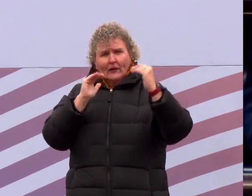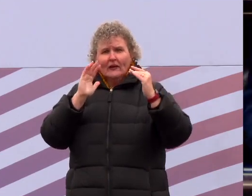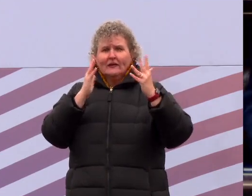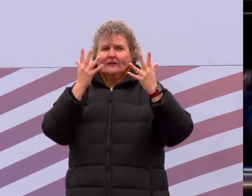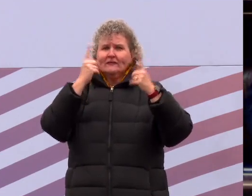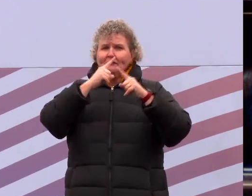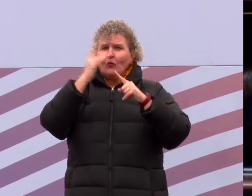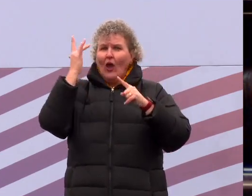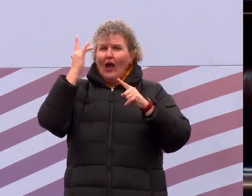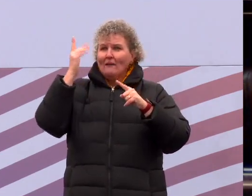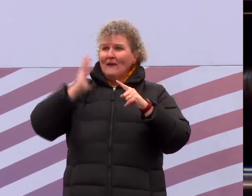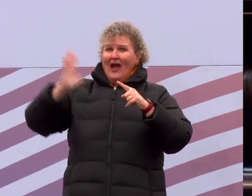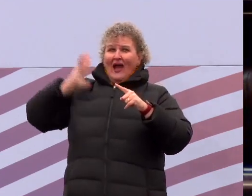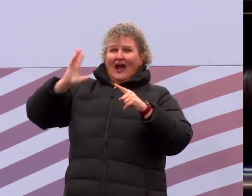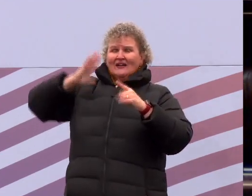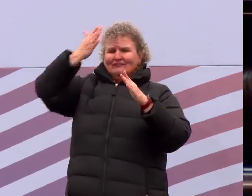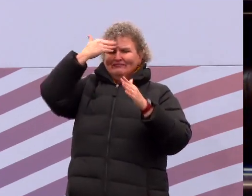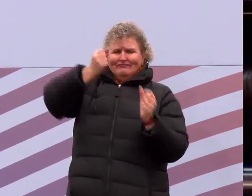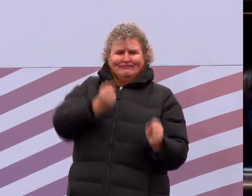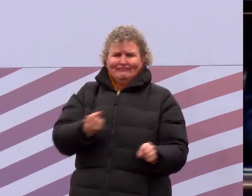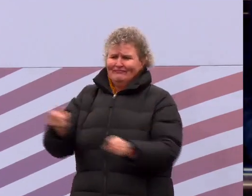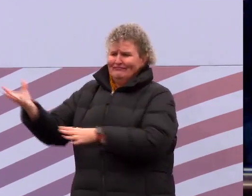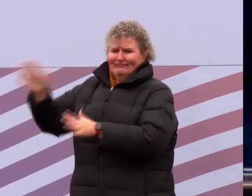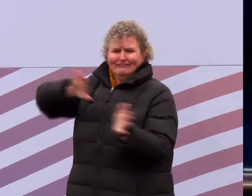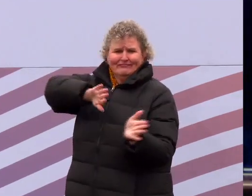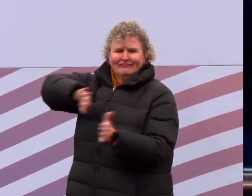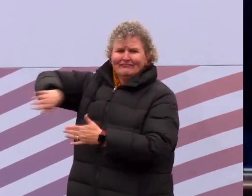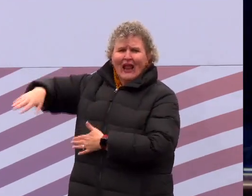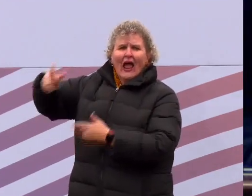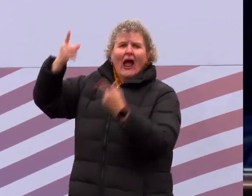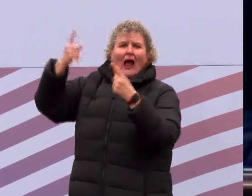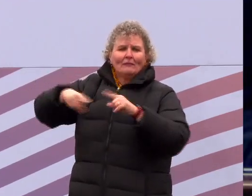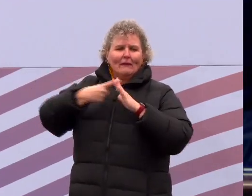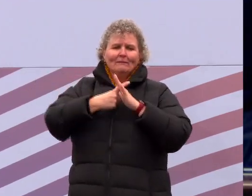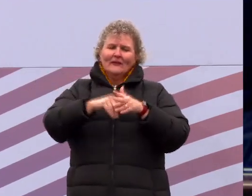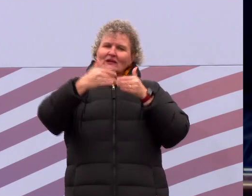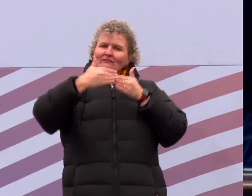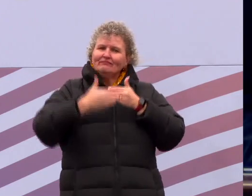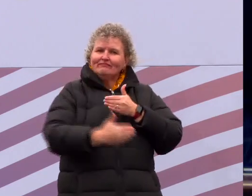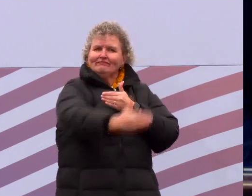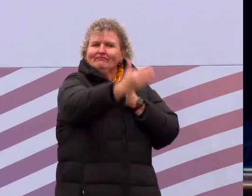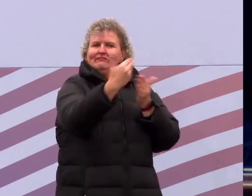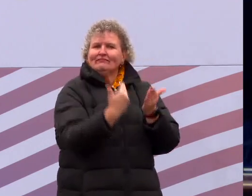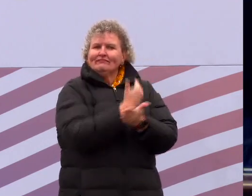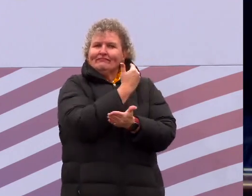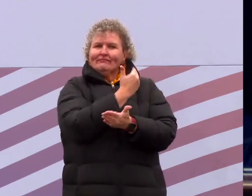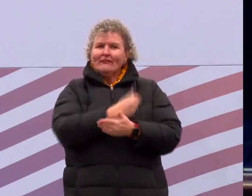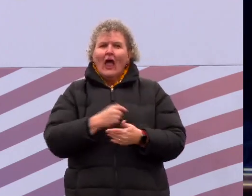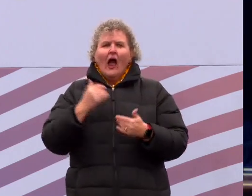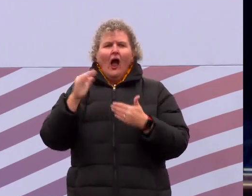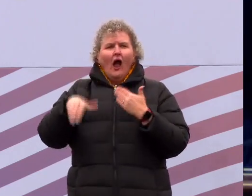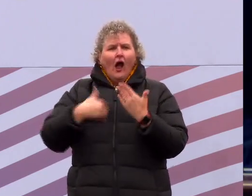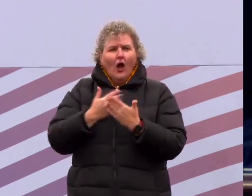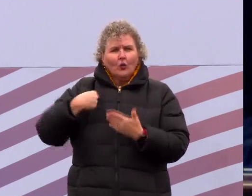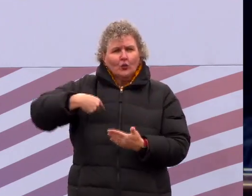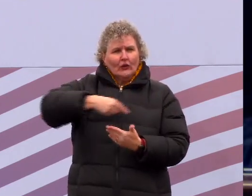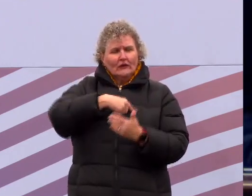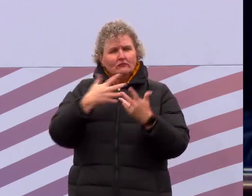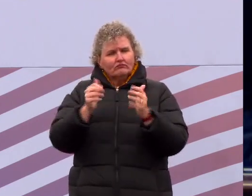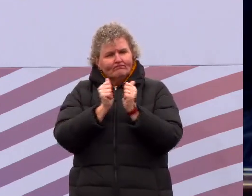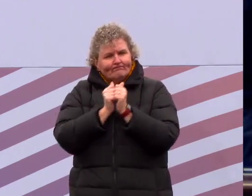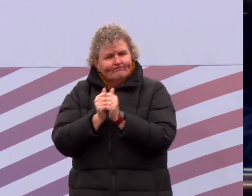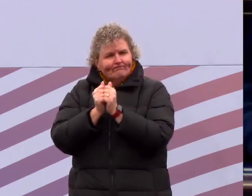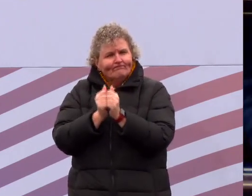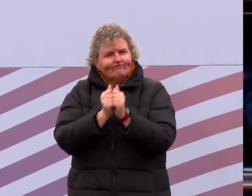looking to a new beginning. And as the new beginning begins, let us all press together in great unity